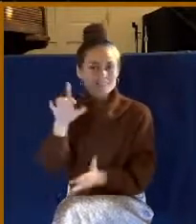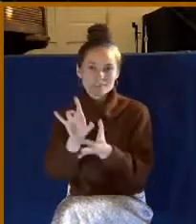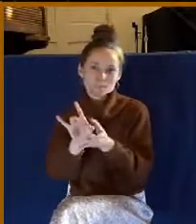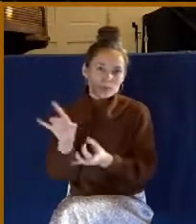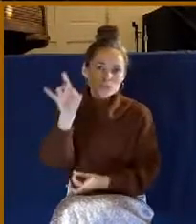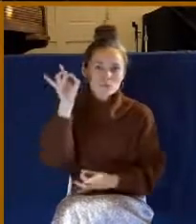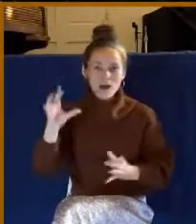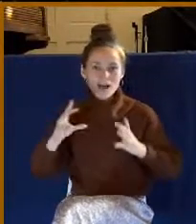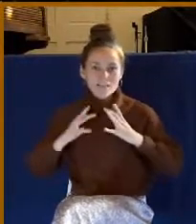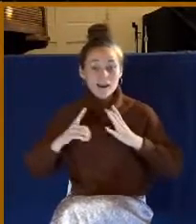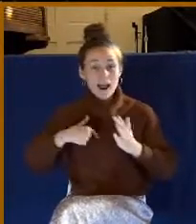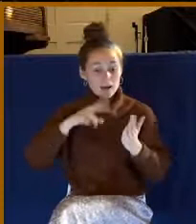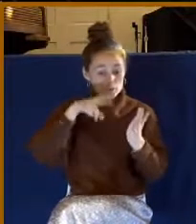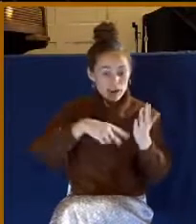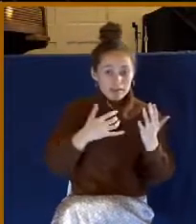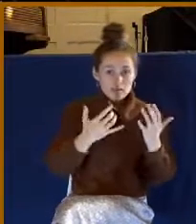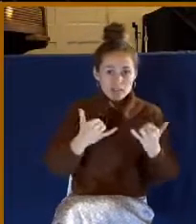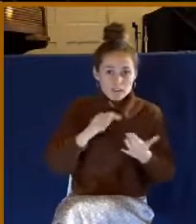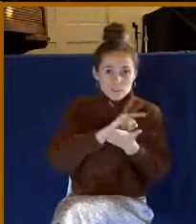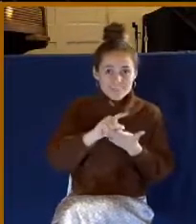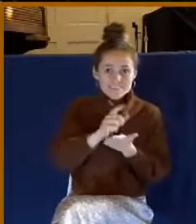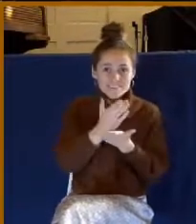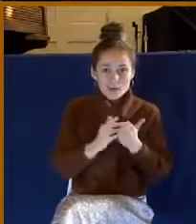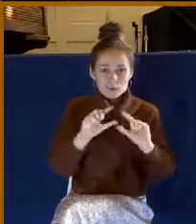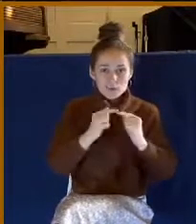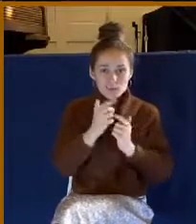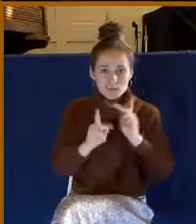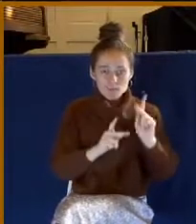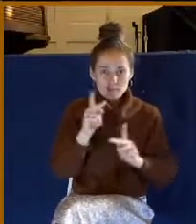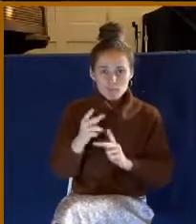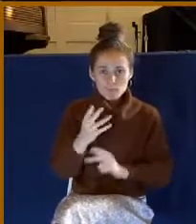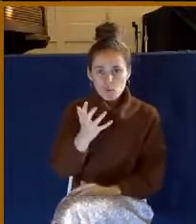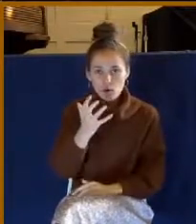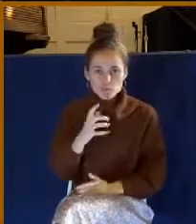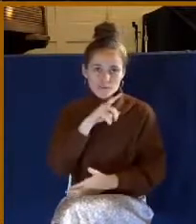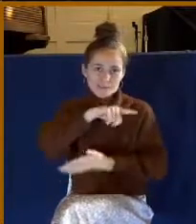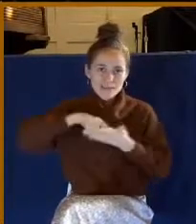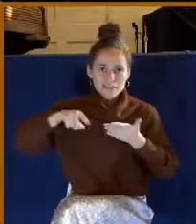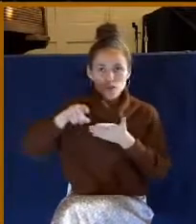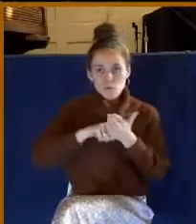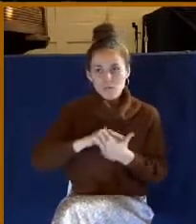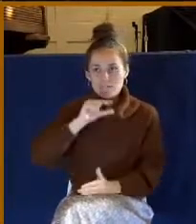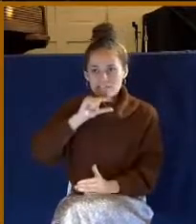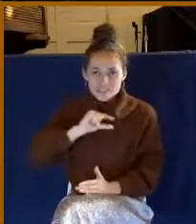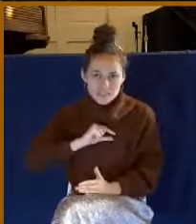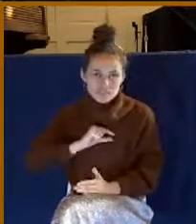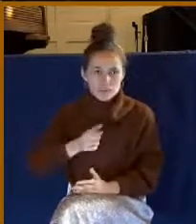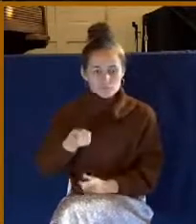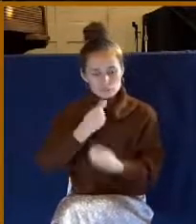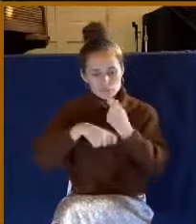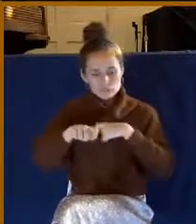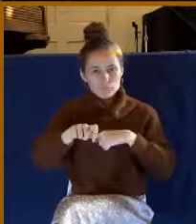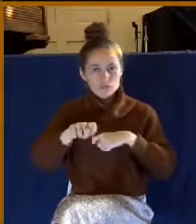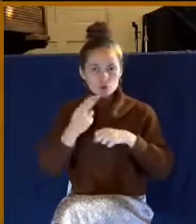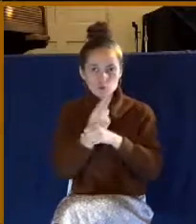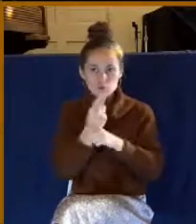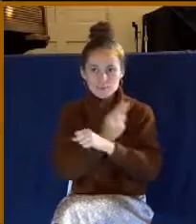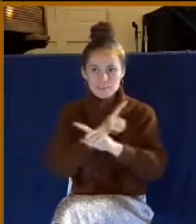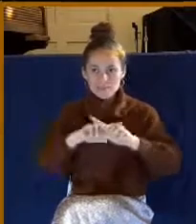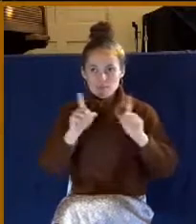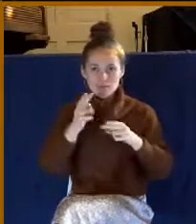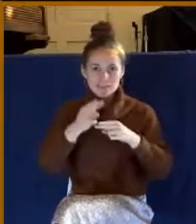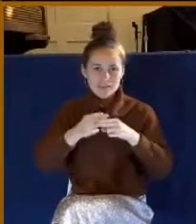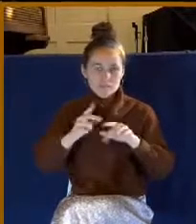groups that want to cancel Thanksgiving or try to rename it in some other way. I hope that doesn't happen.